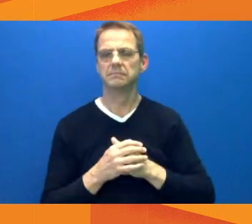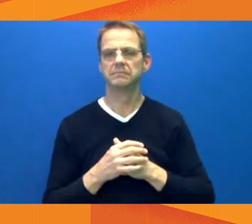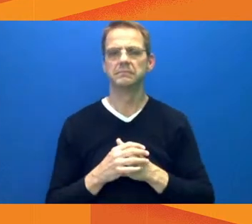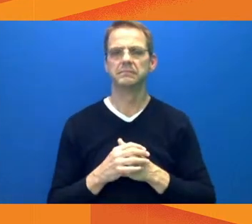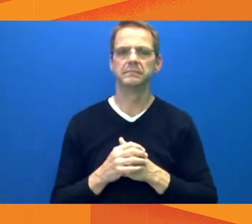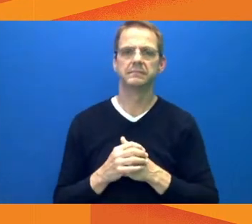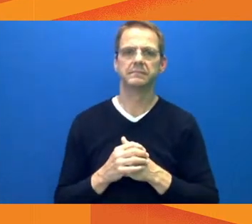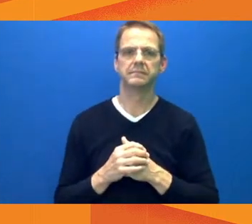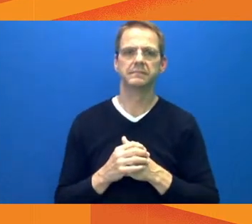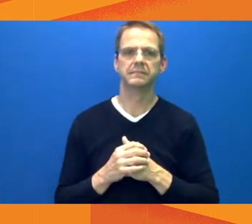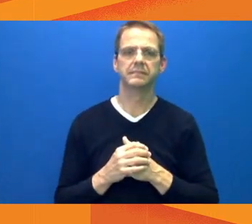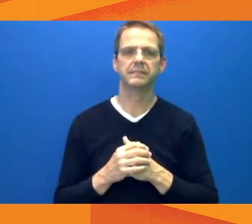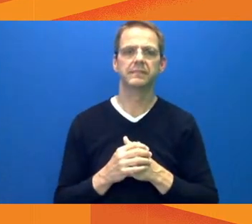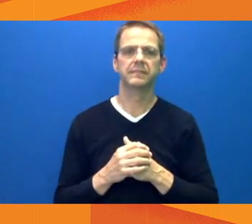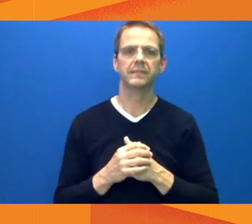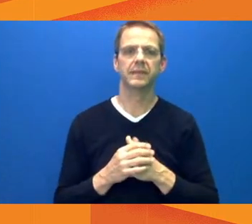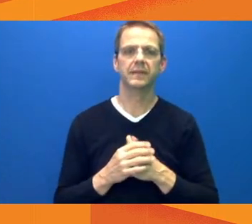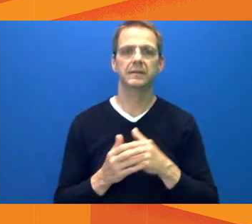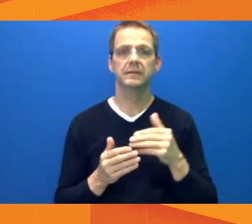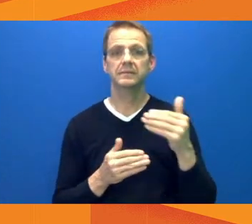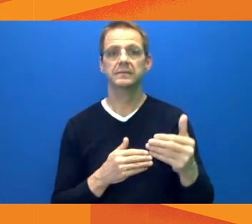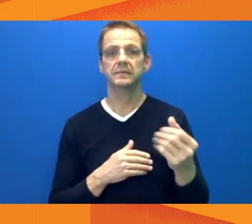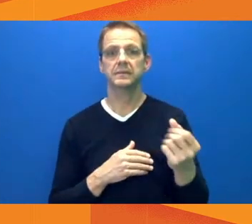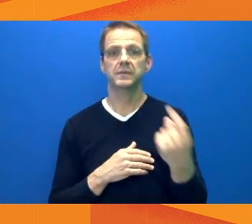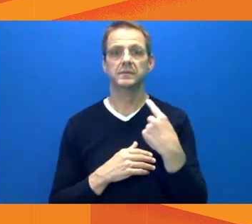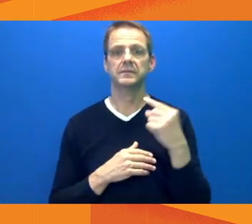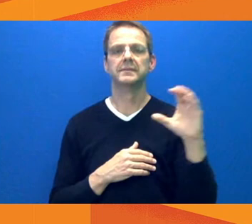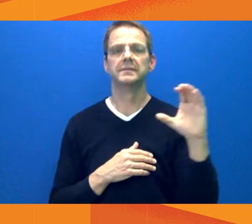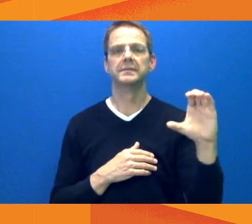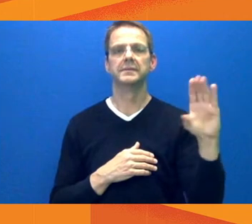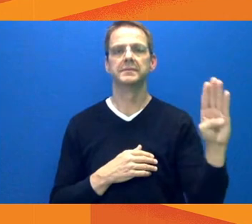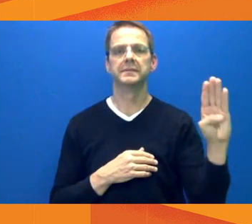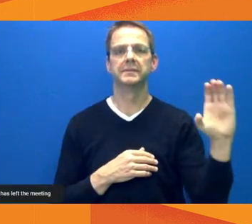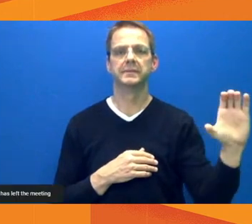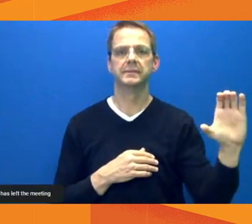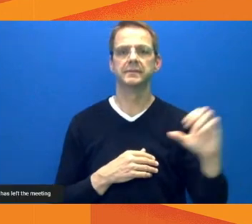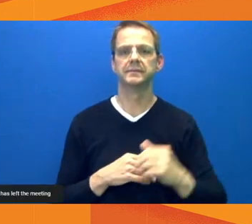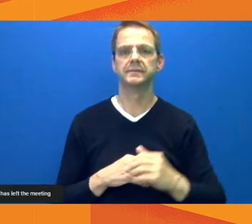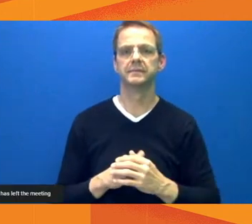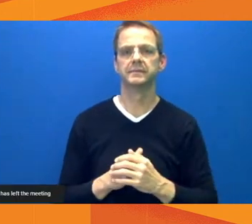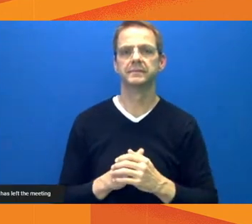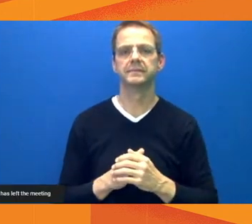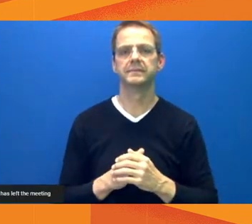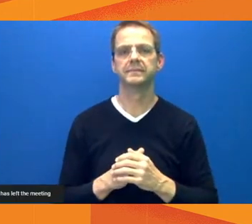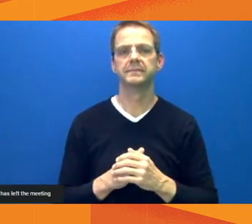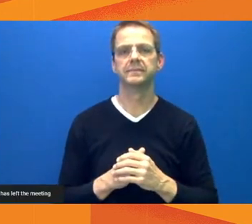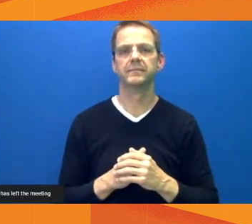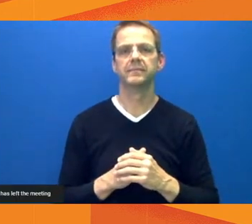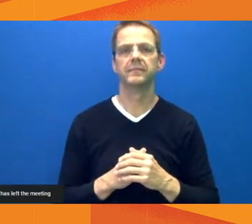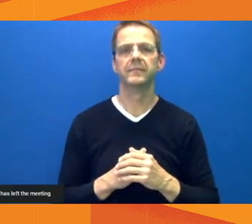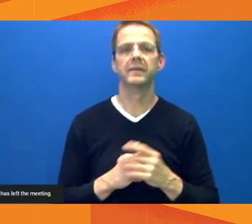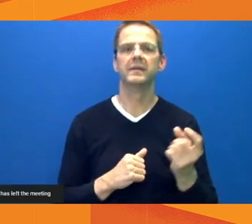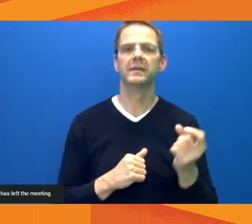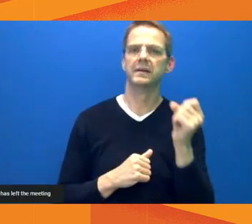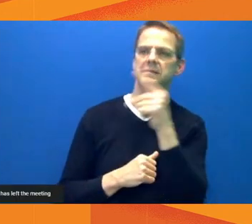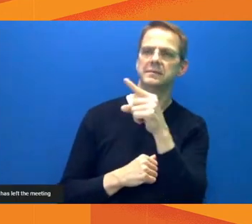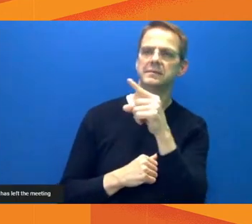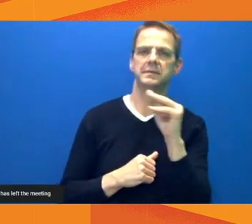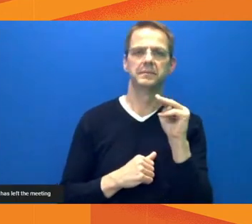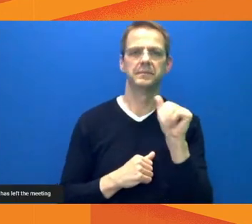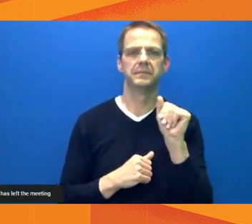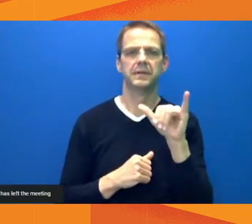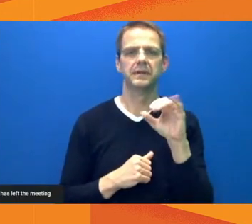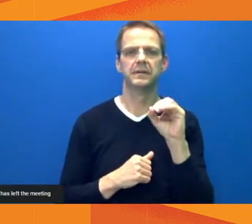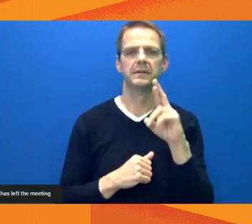Hi, thanks, Chris. Mayor, this question is for you first. There is renewed concern about people not physically